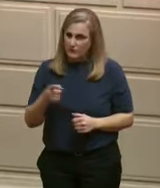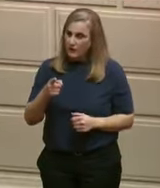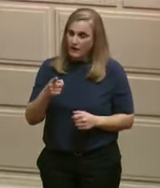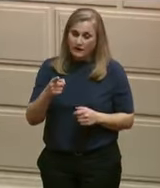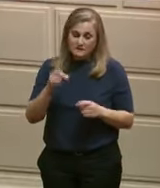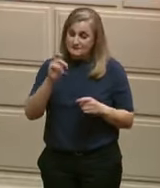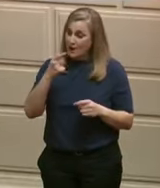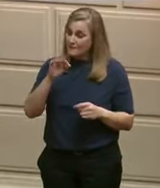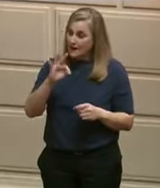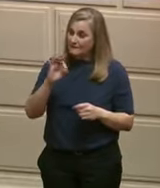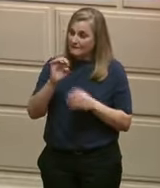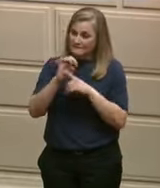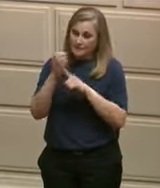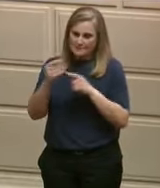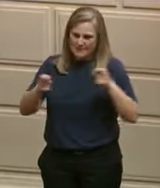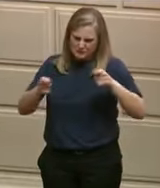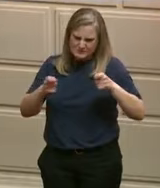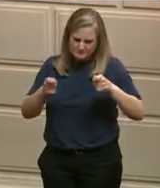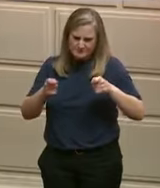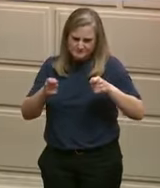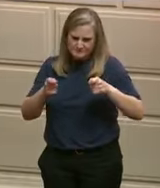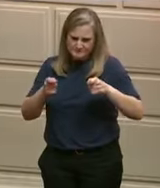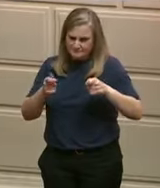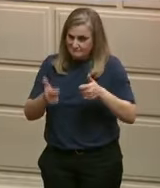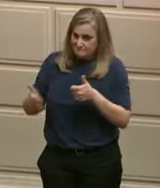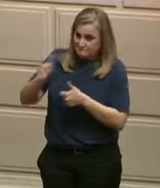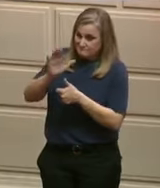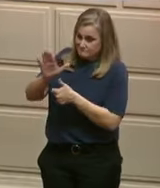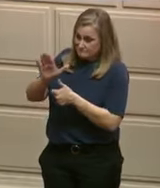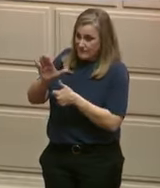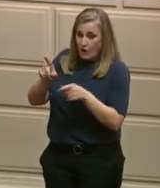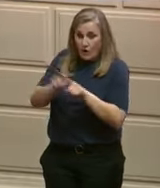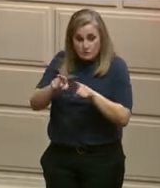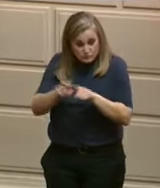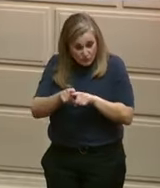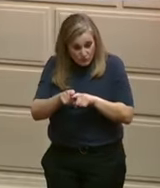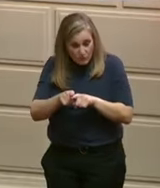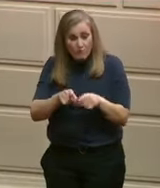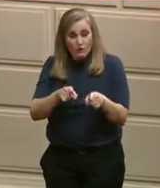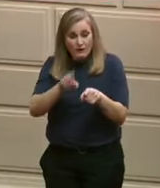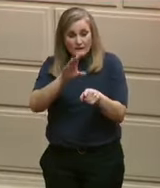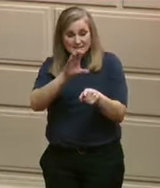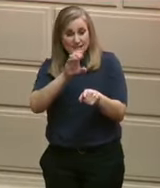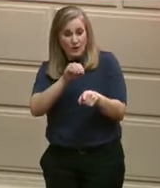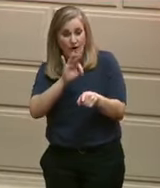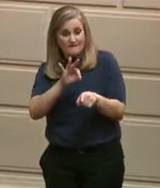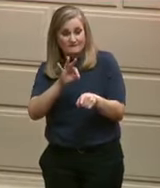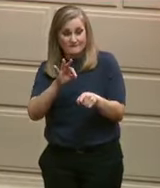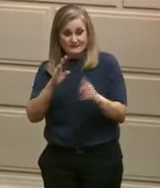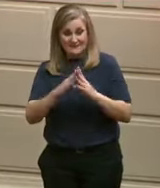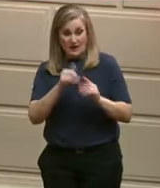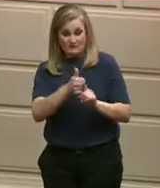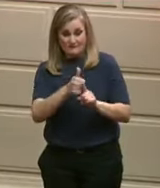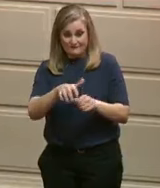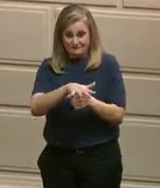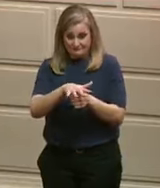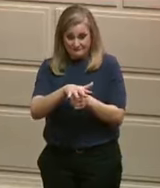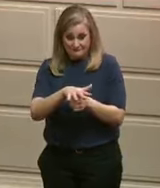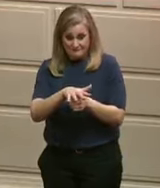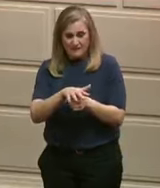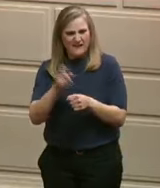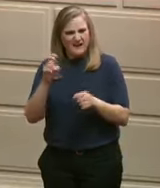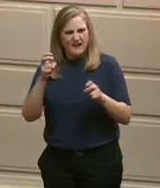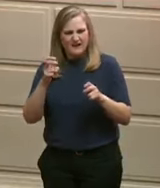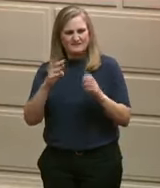CEO of the Town Dock, a family business down in Galilee. The Town Dock is one of the